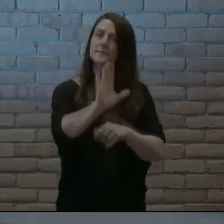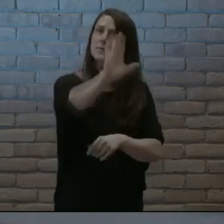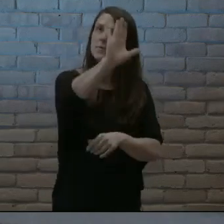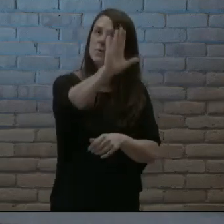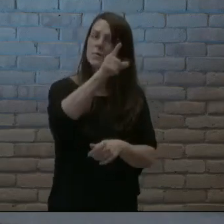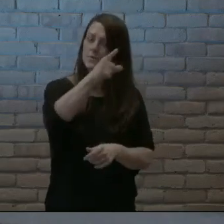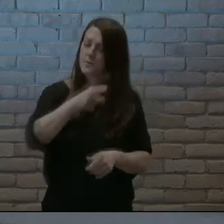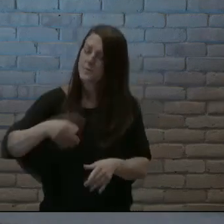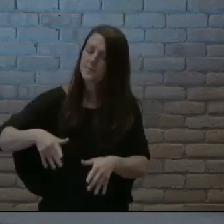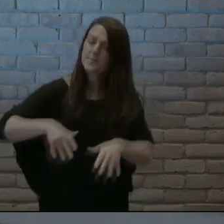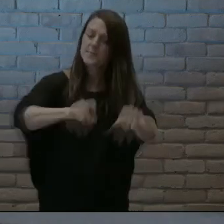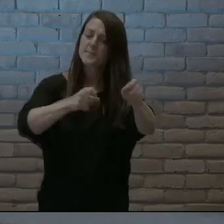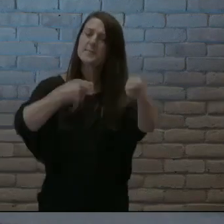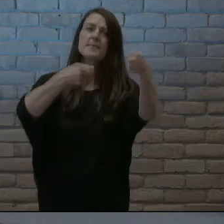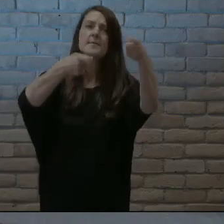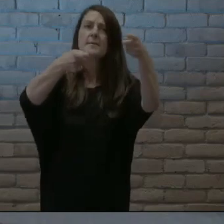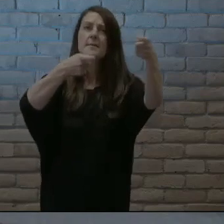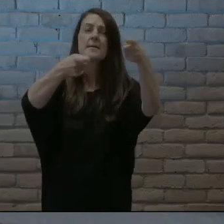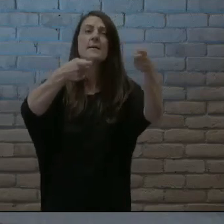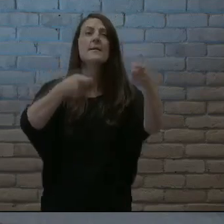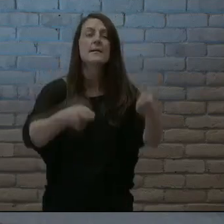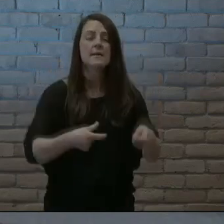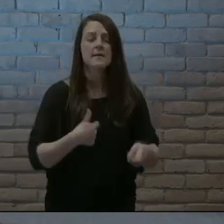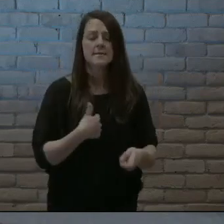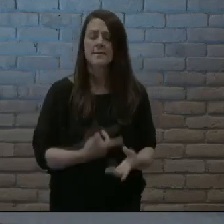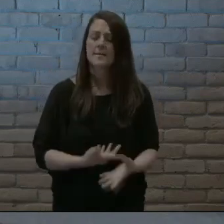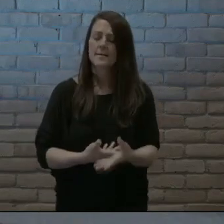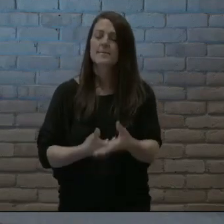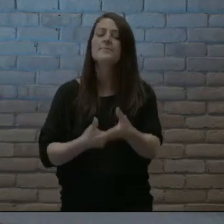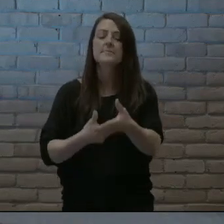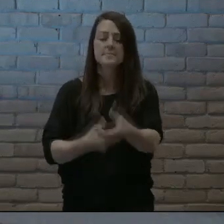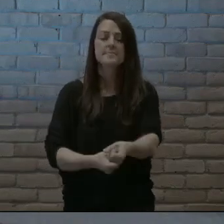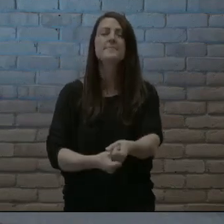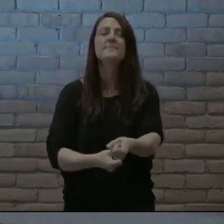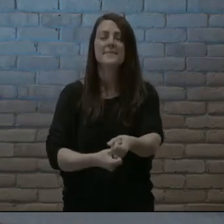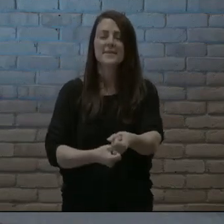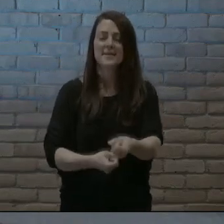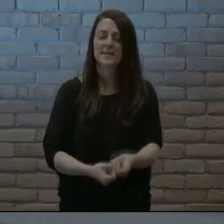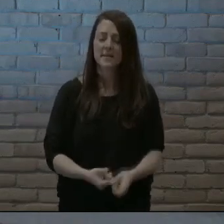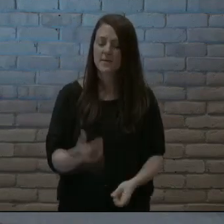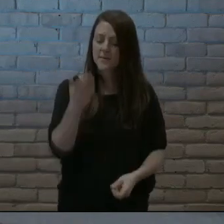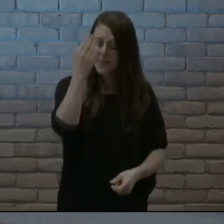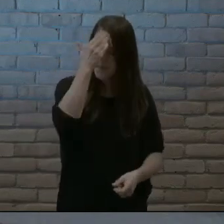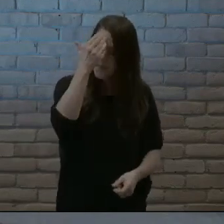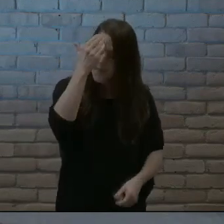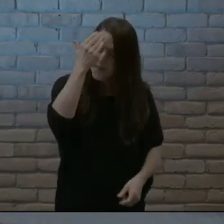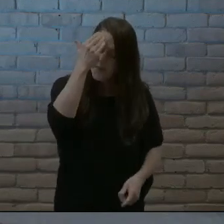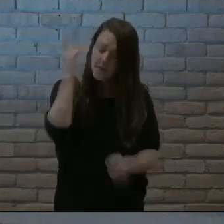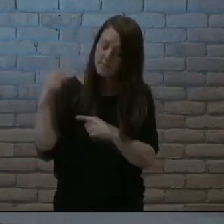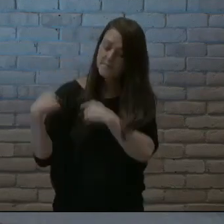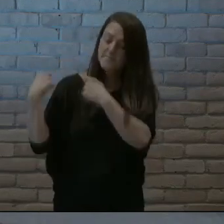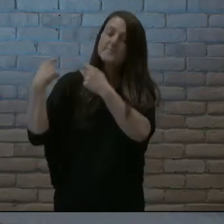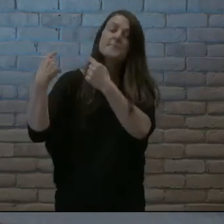in your hands I'm You've never